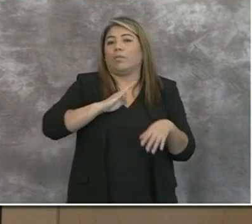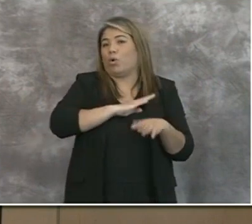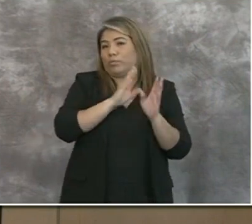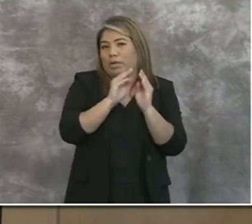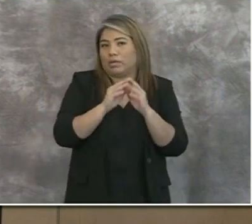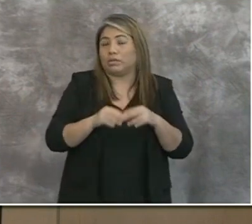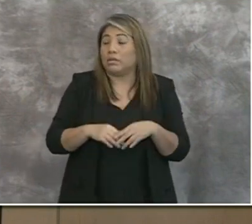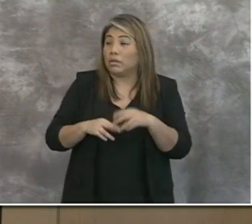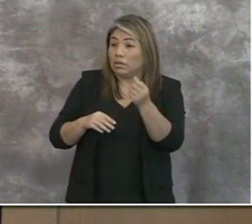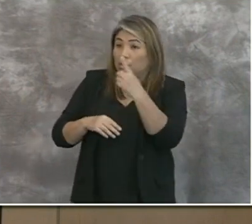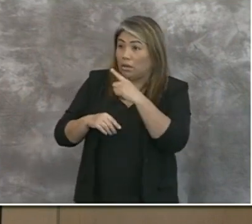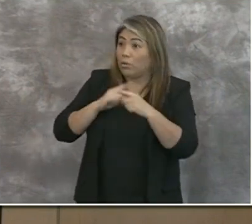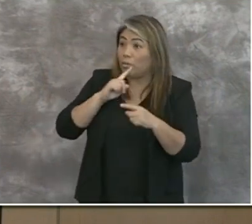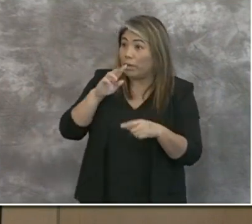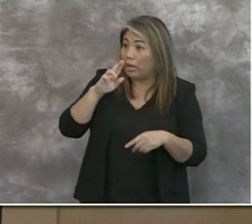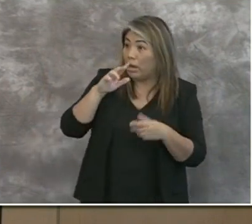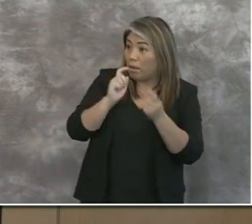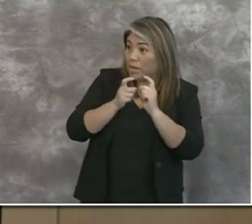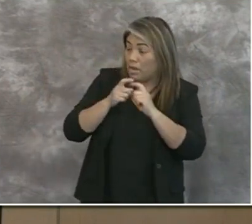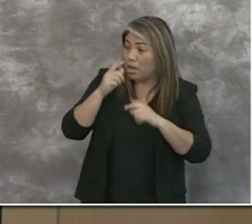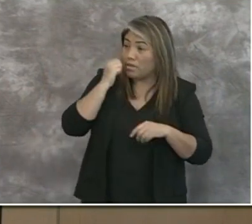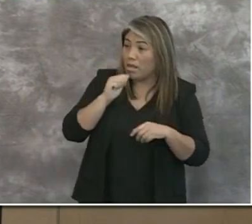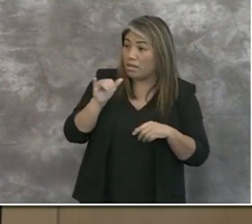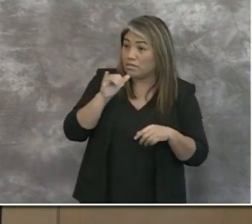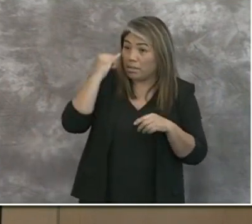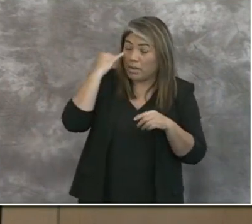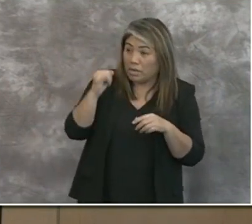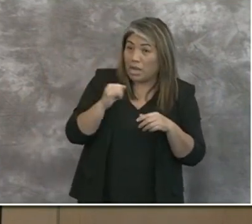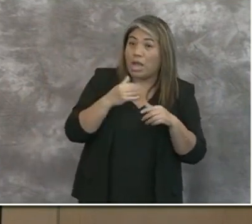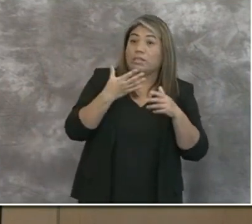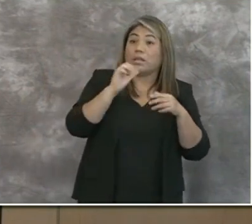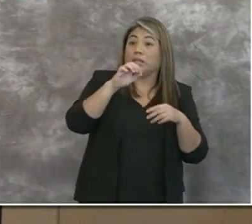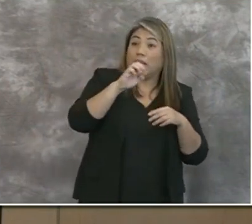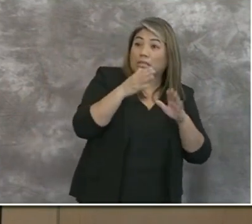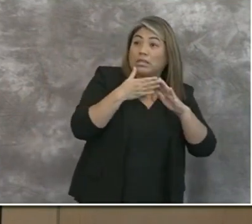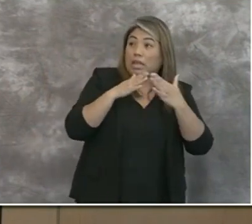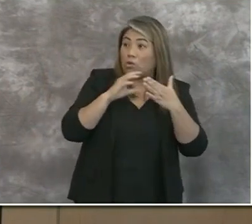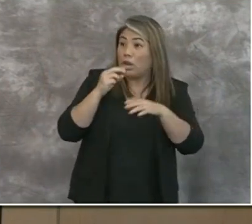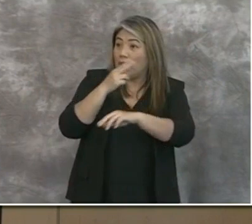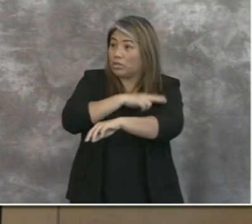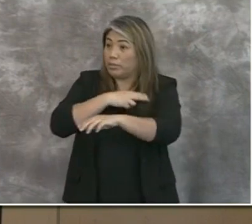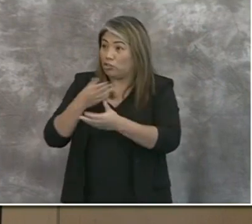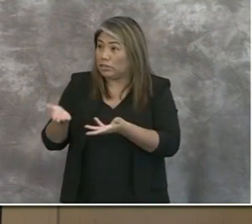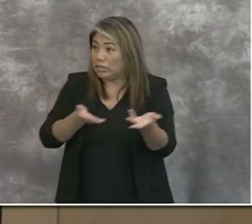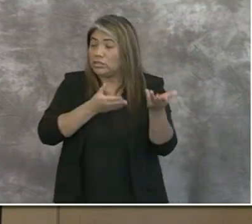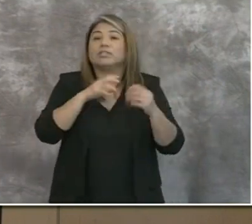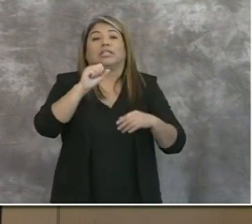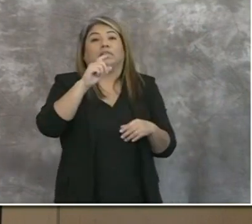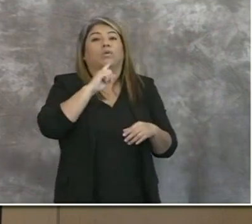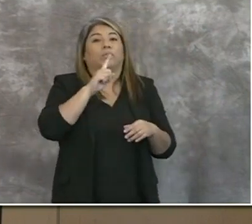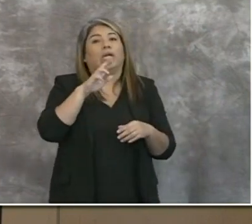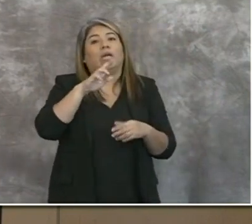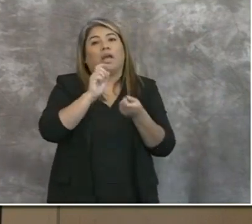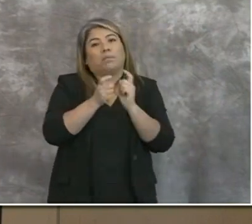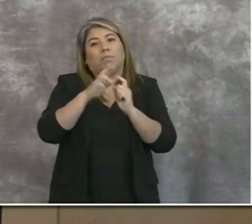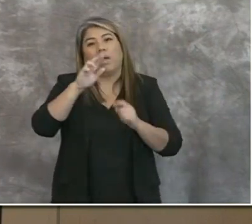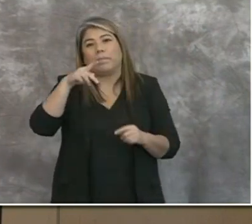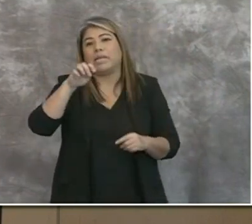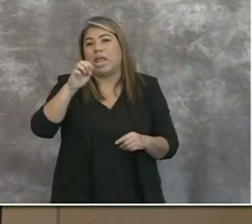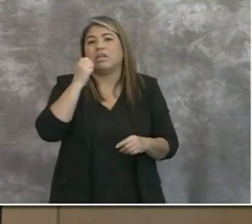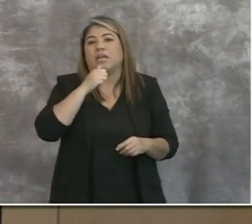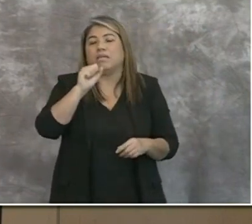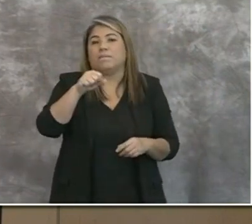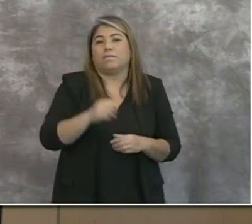And would it be updated daily the same way that the case count and hospitalizations are? Yes. Yes, ma'am. It will be updated daily. Mm-hmm.